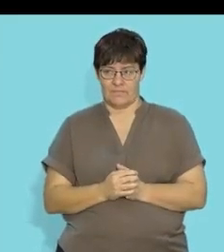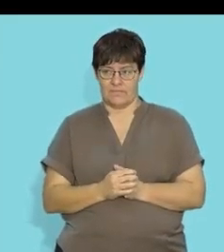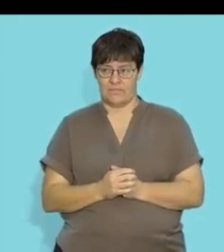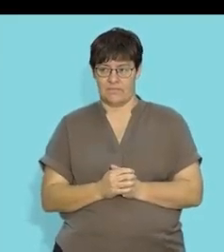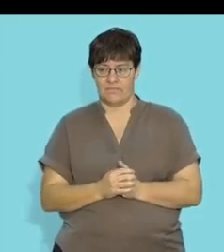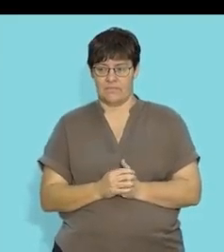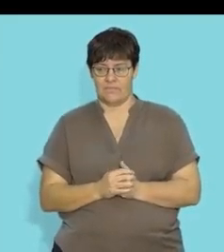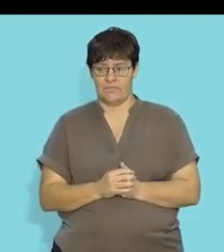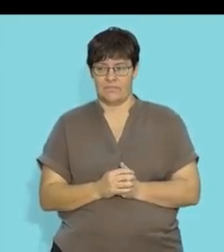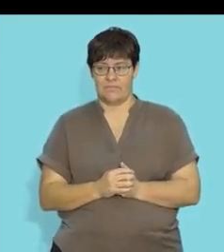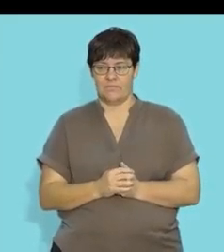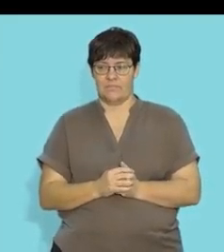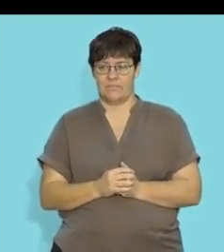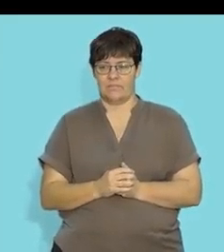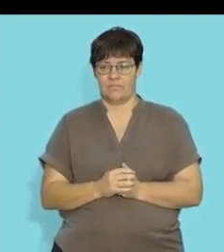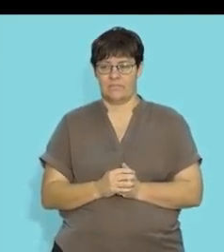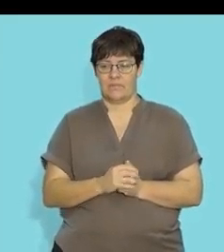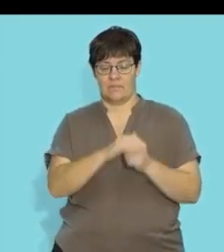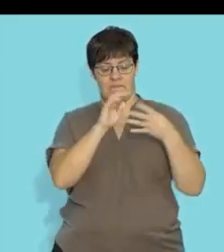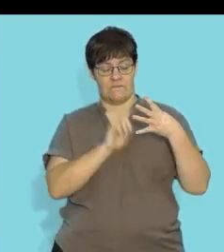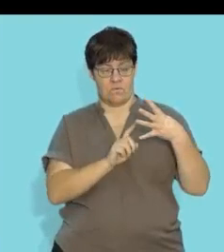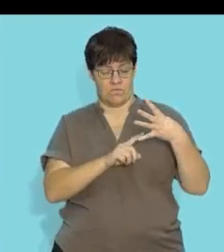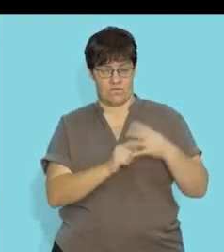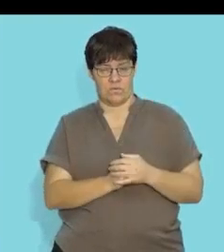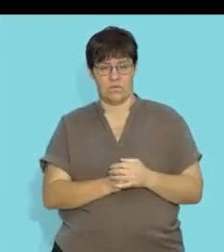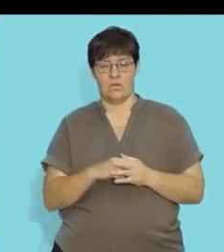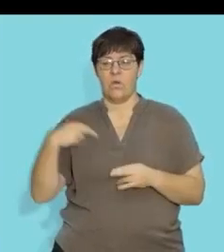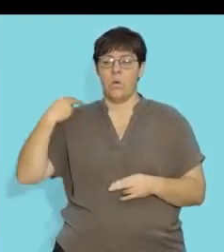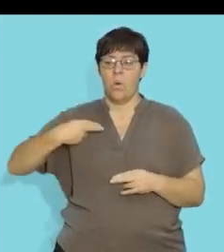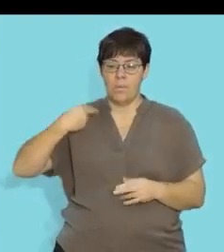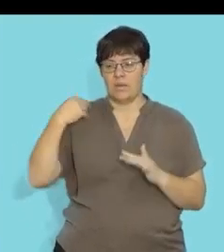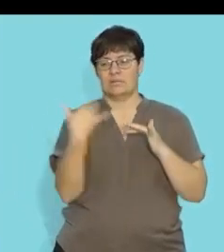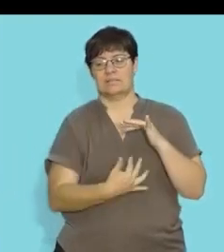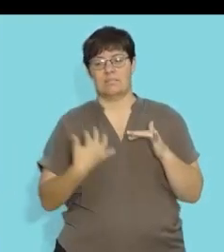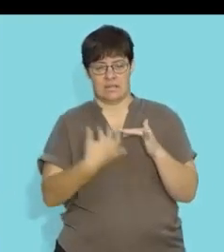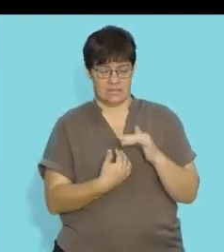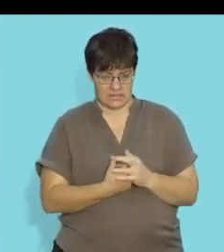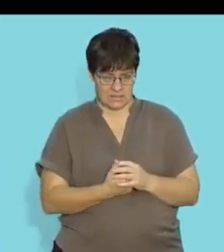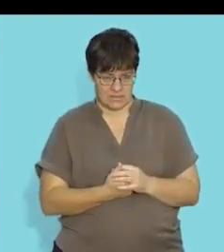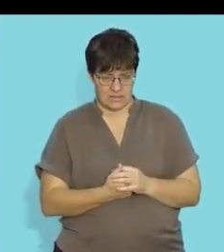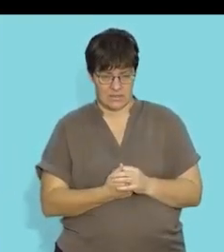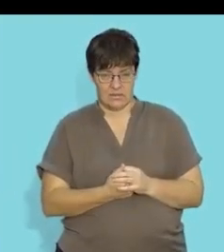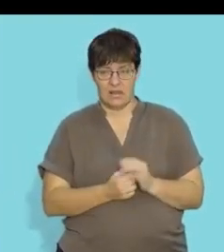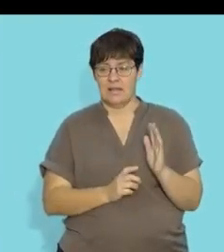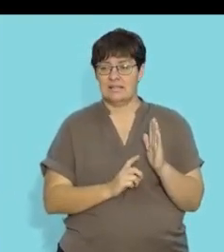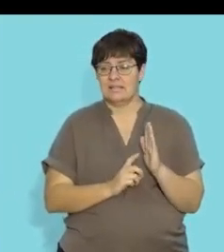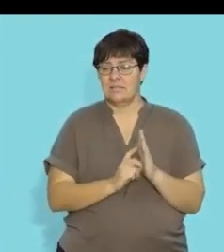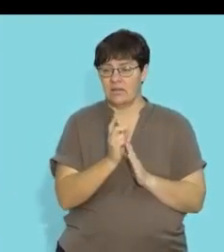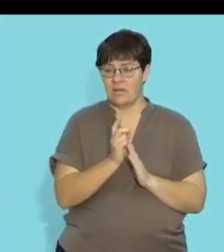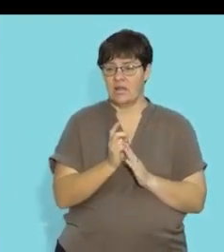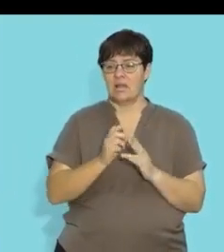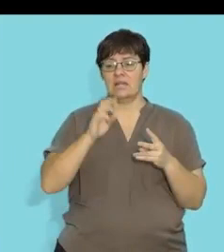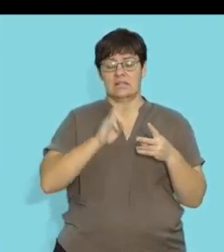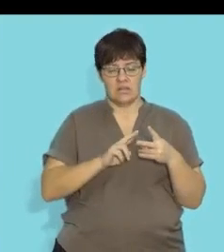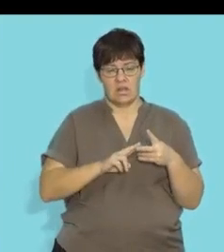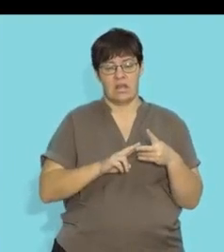okay the next question number four hormone that stimulates so it's a hormone that stimulates the development of secondary